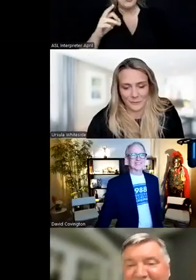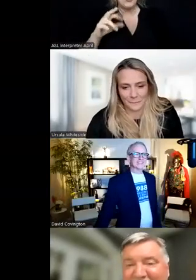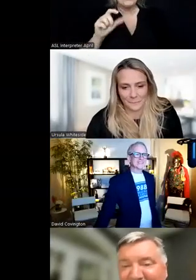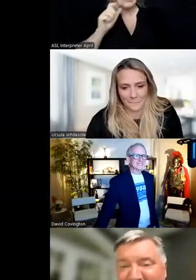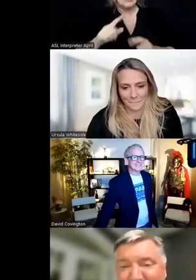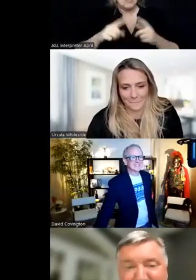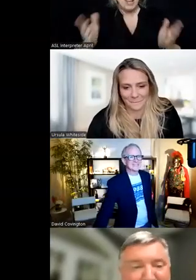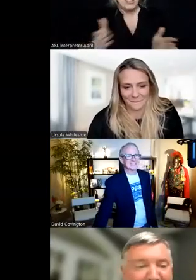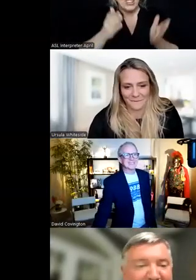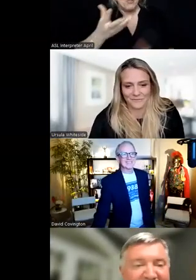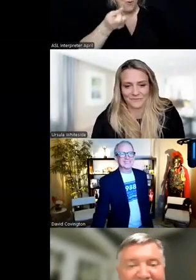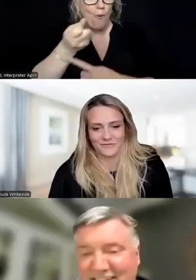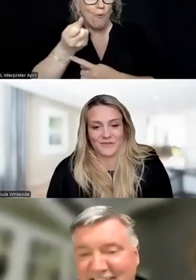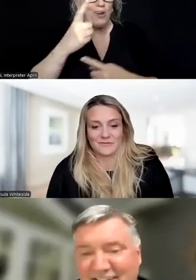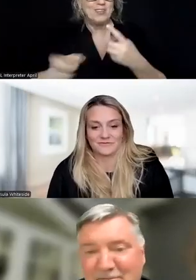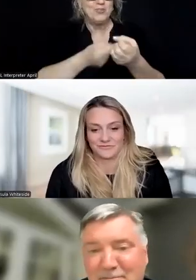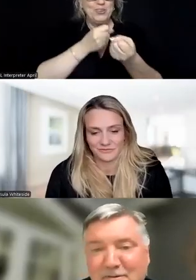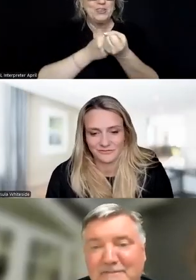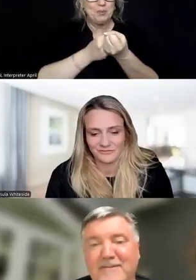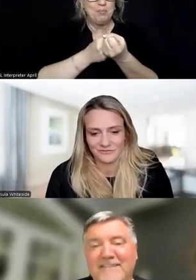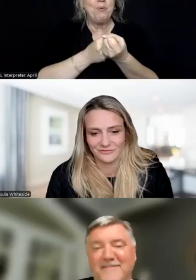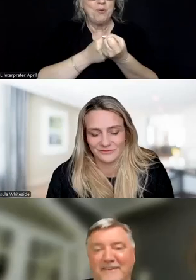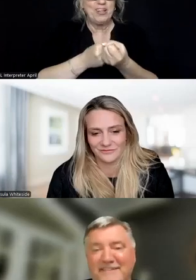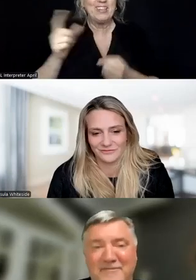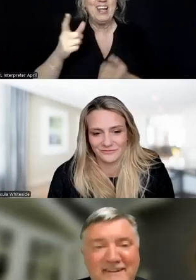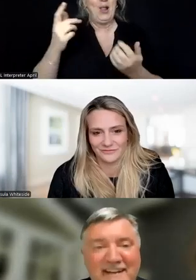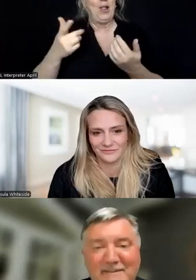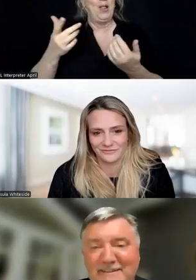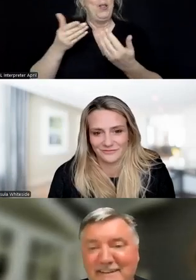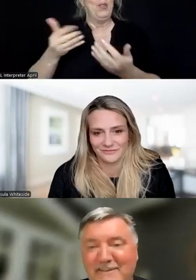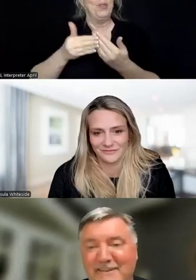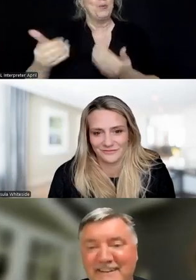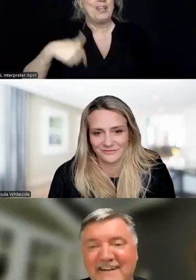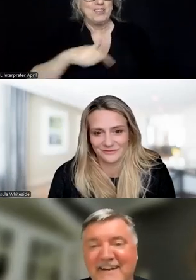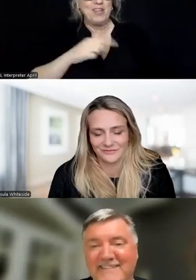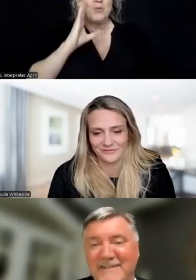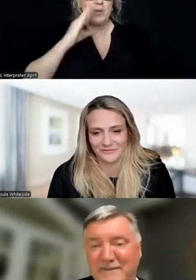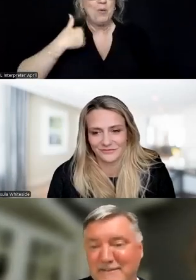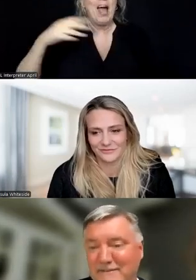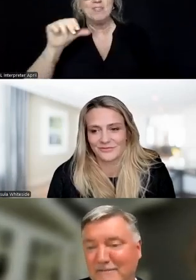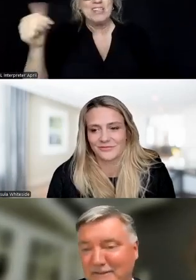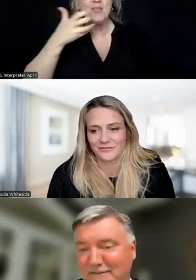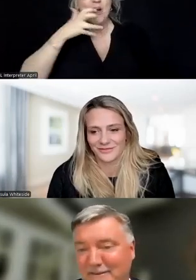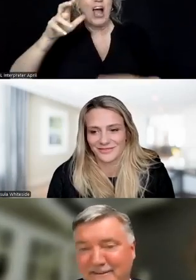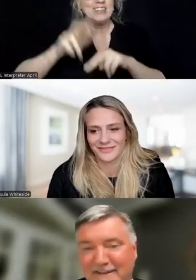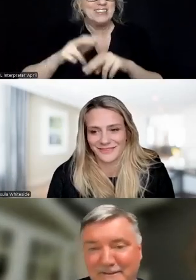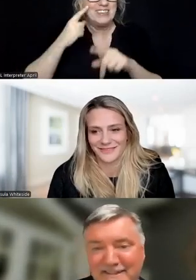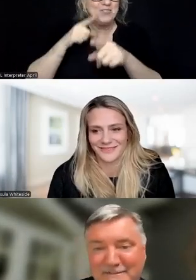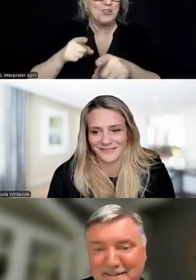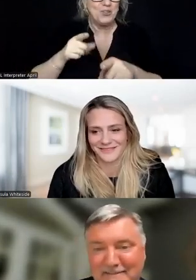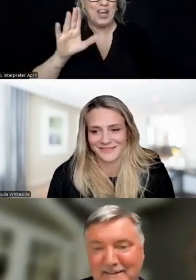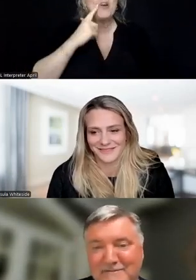could encourage you to hang on and help support the rest of us. We're going to have another hot seat. But this is not for you.